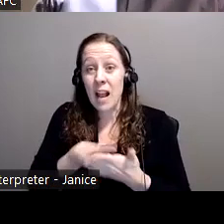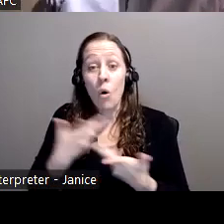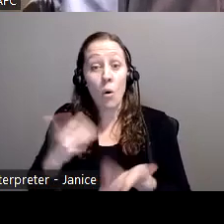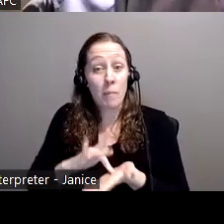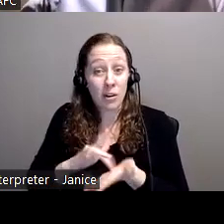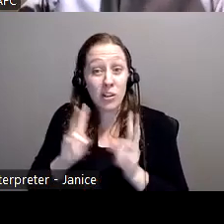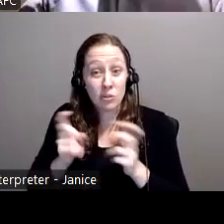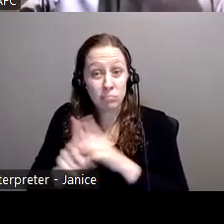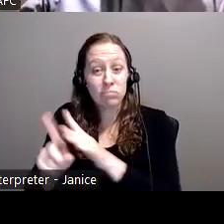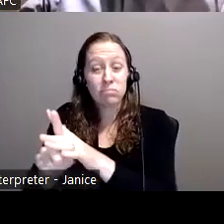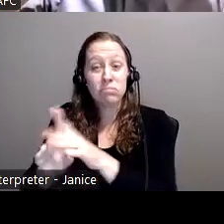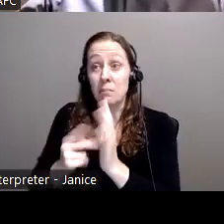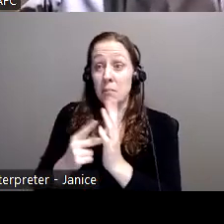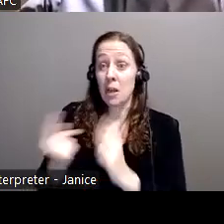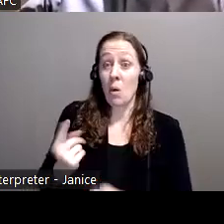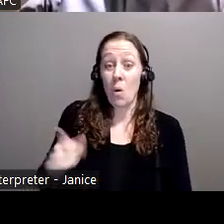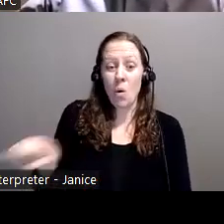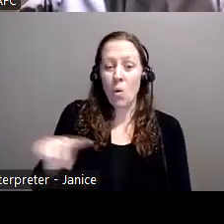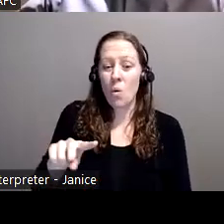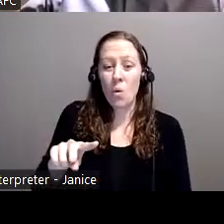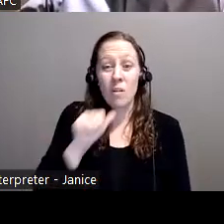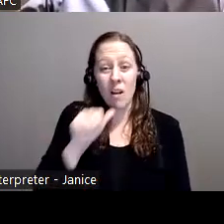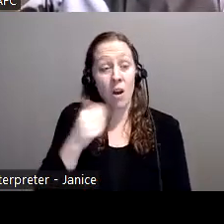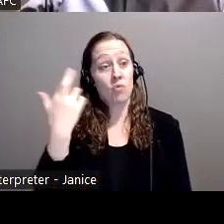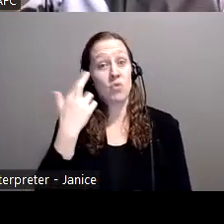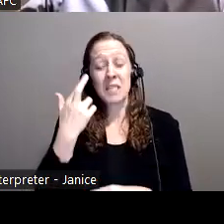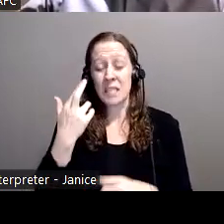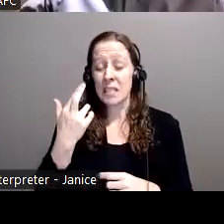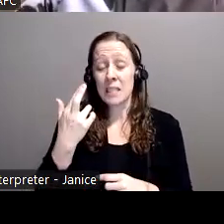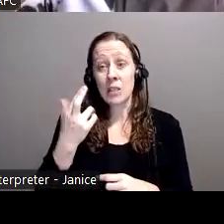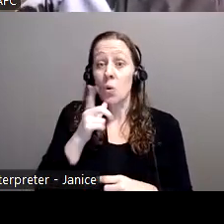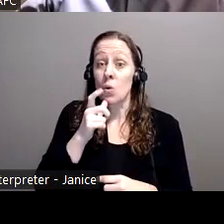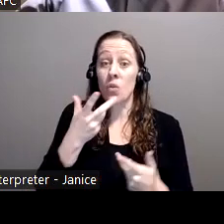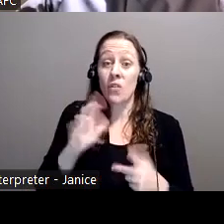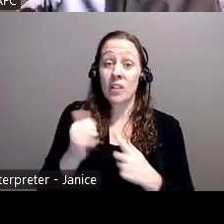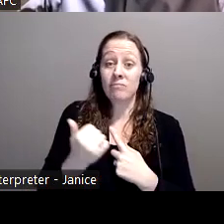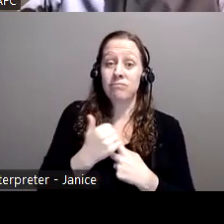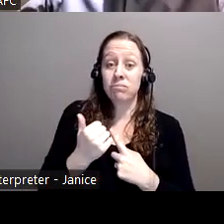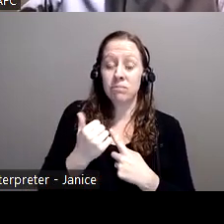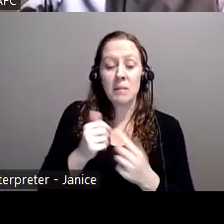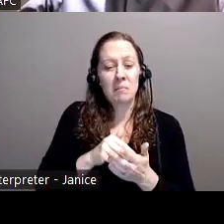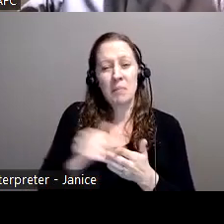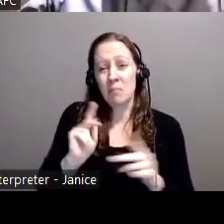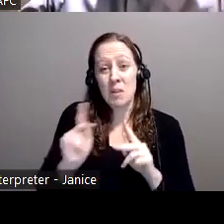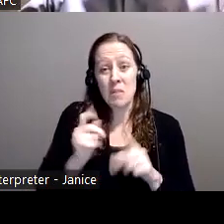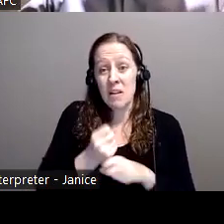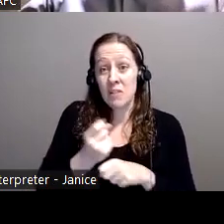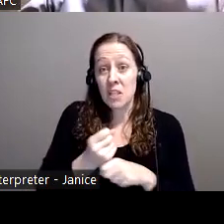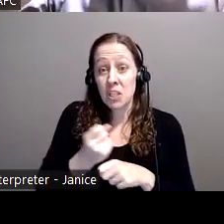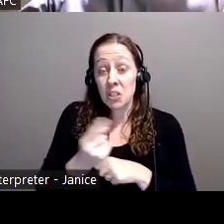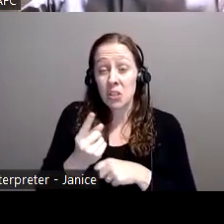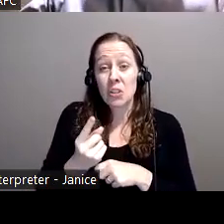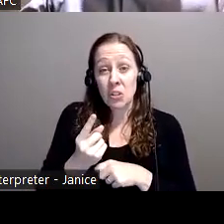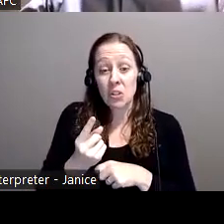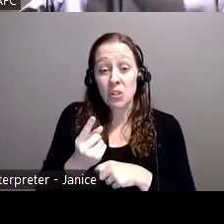They're not alone, as millions of people are victims of fraud every year. There's a few different contributing factors of why victims